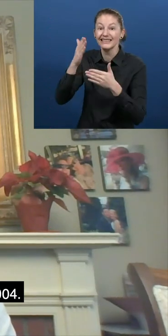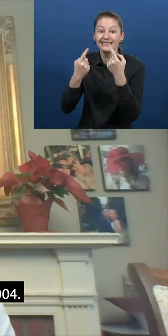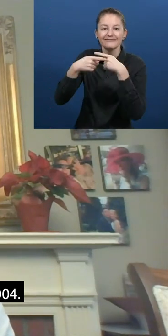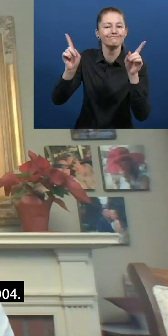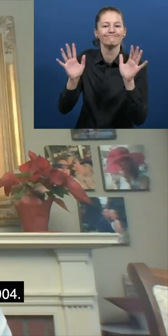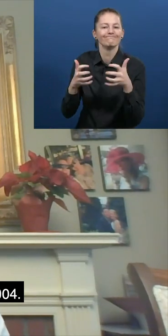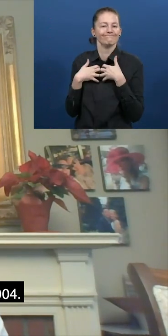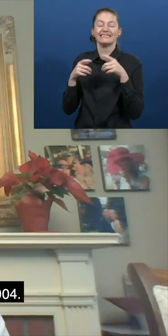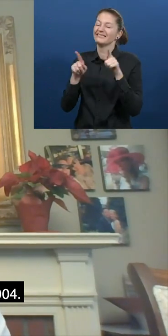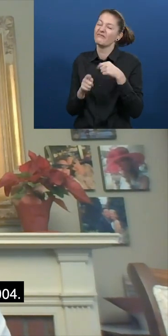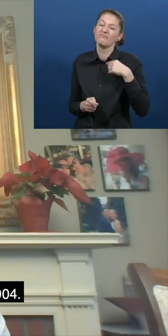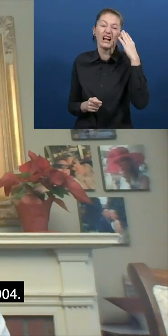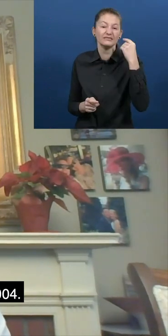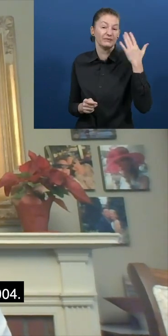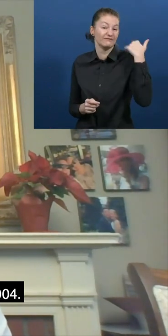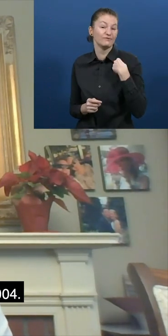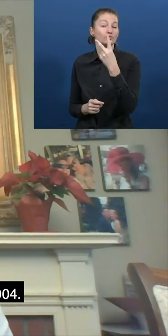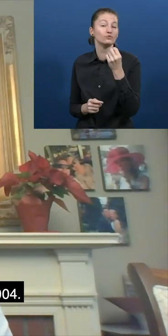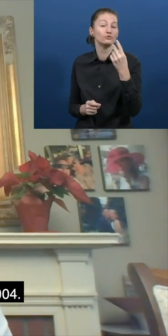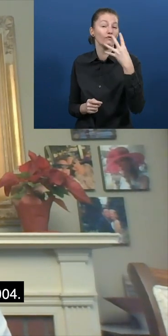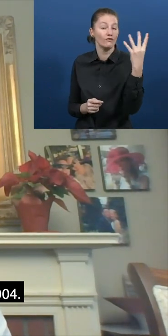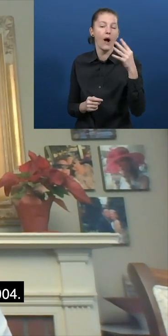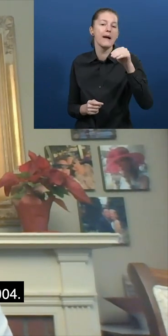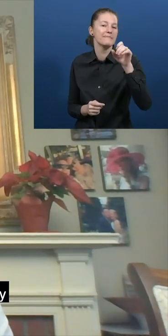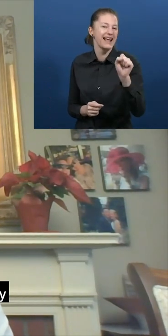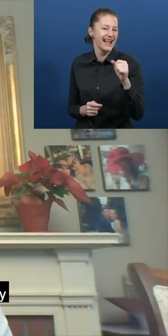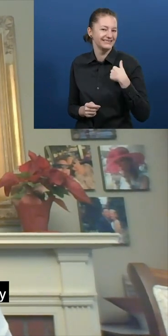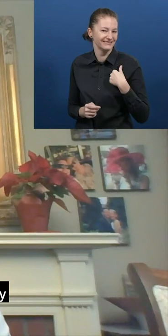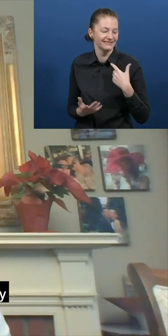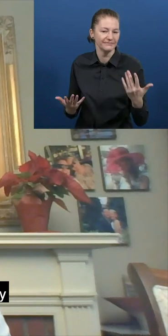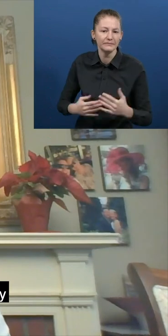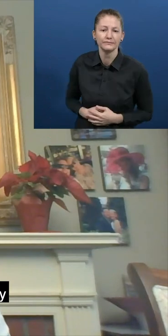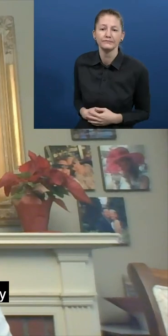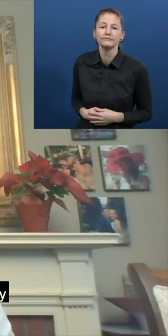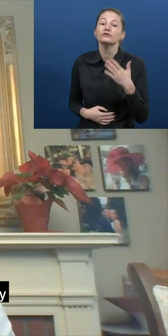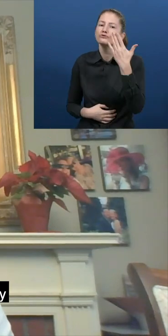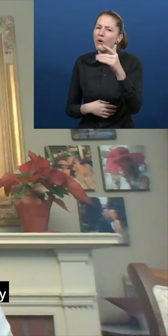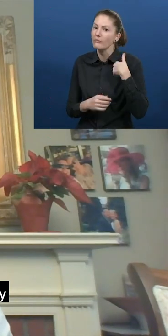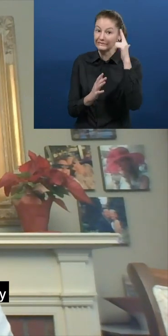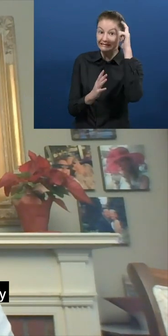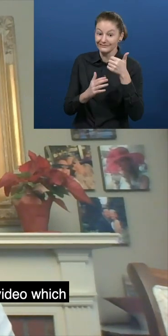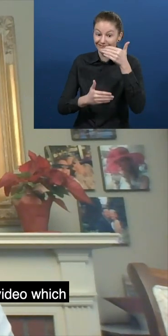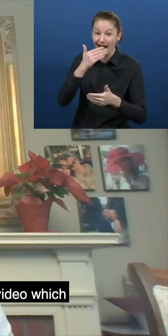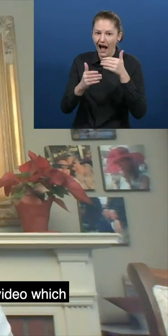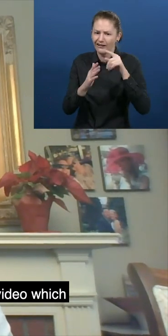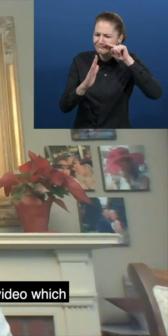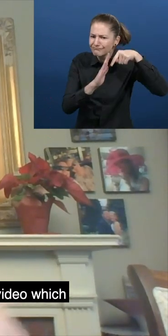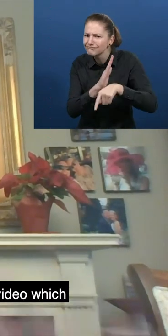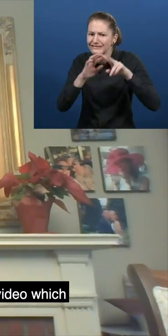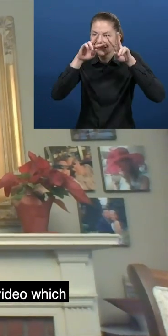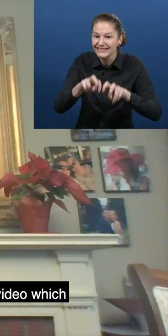diagnosed with multiple sclerosis in 2004. Before we dive into the details of the study we'll be